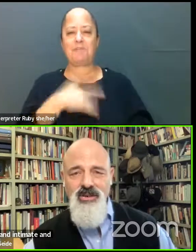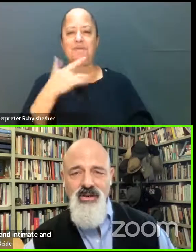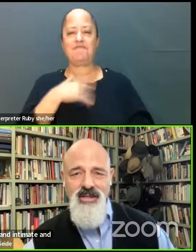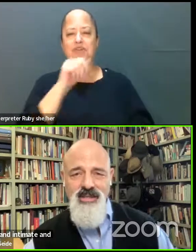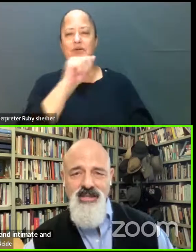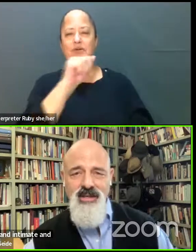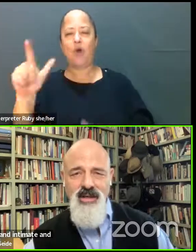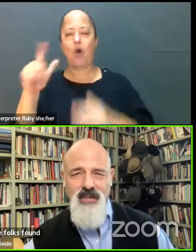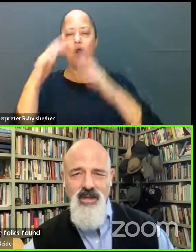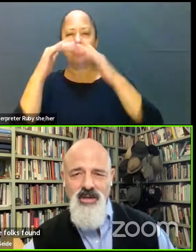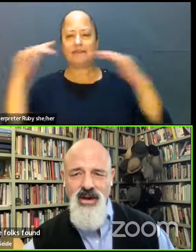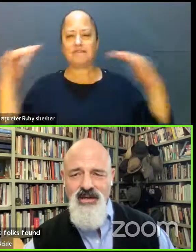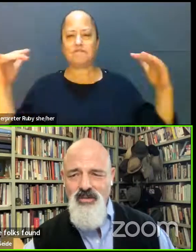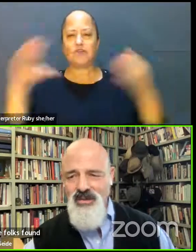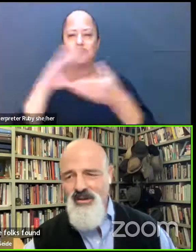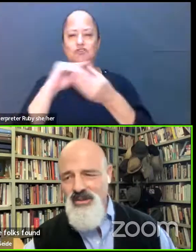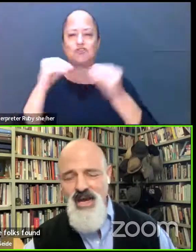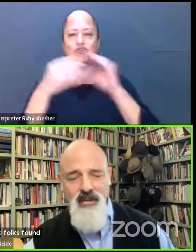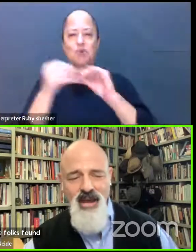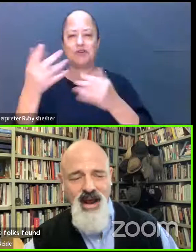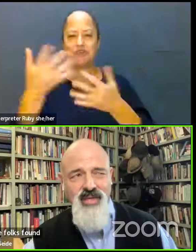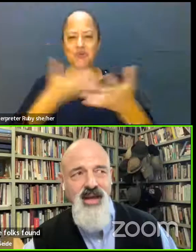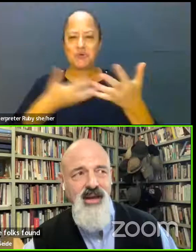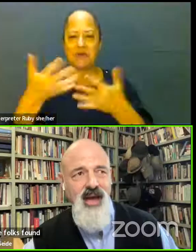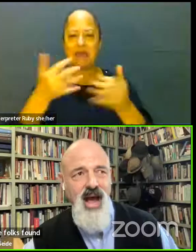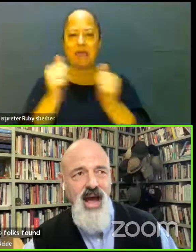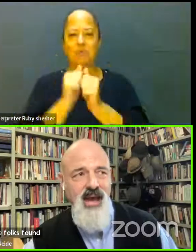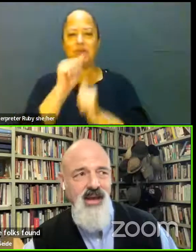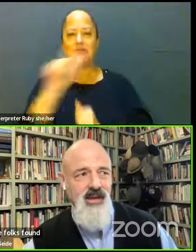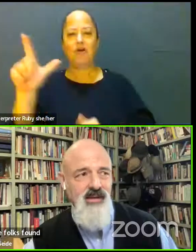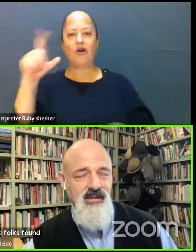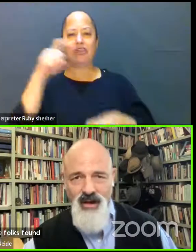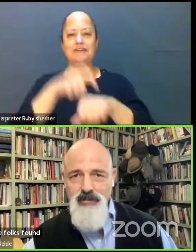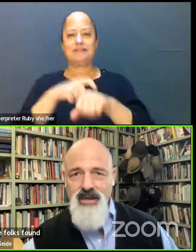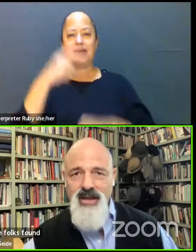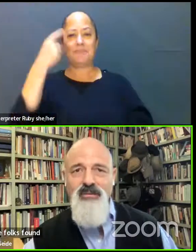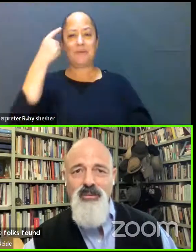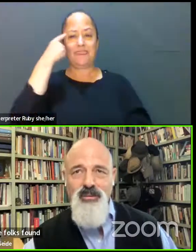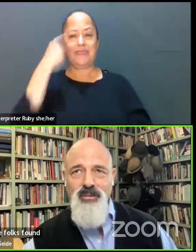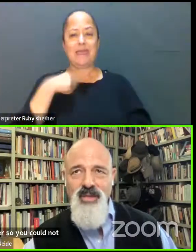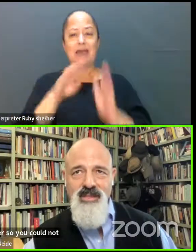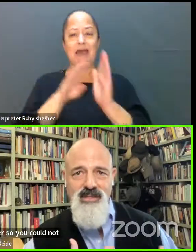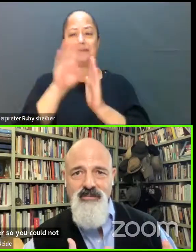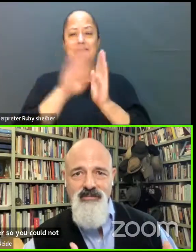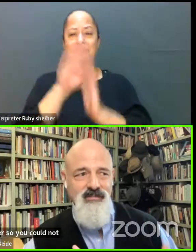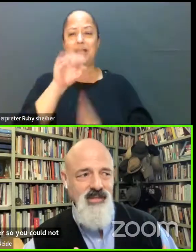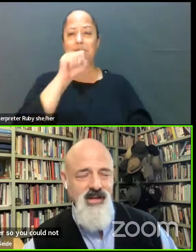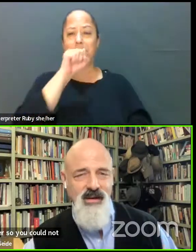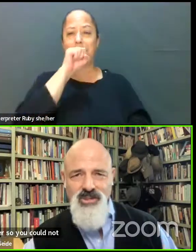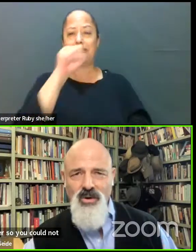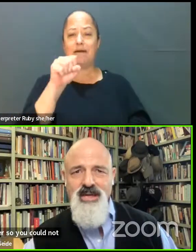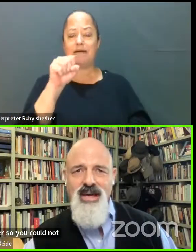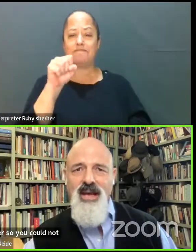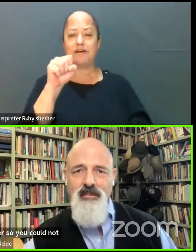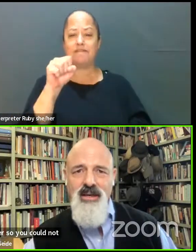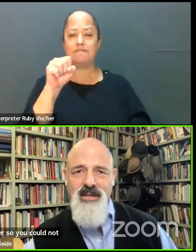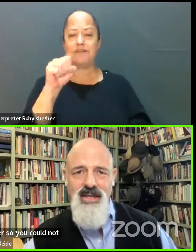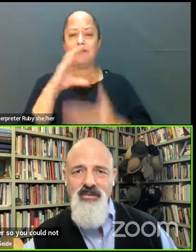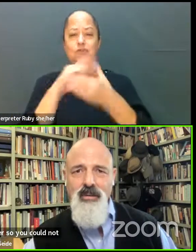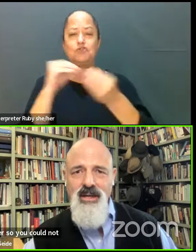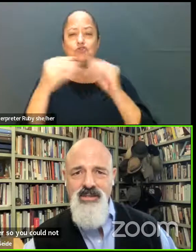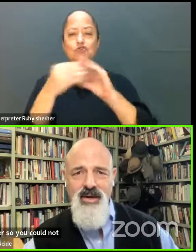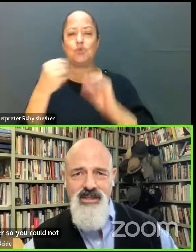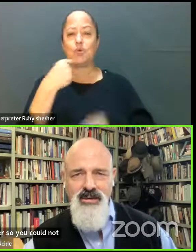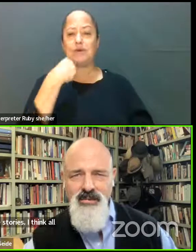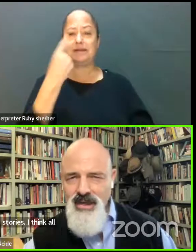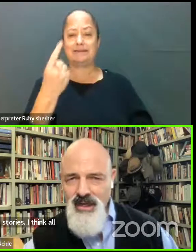the diverse stories that you interacted with all the time. I think I developed a love of this kind of storytelling because